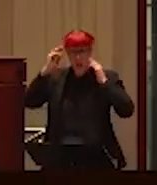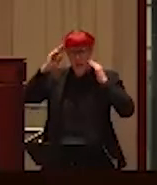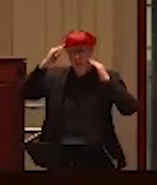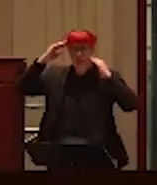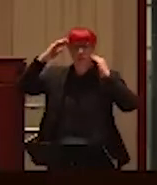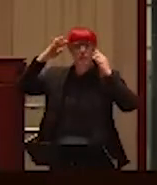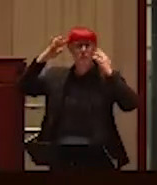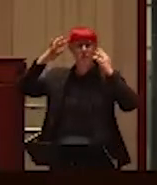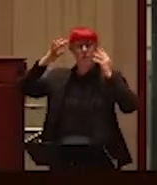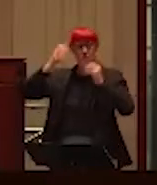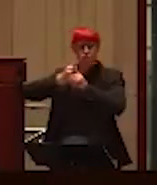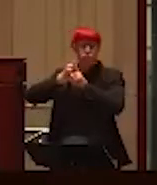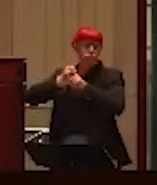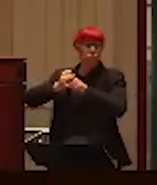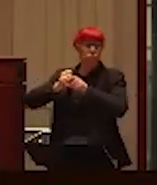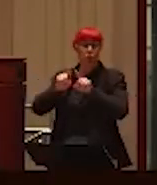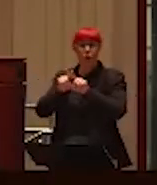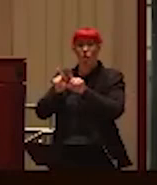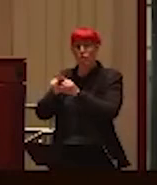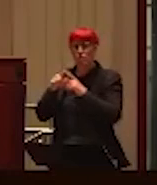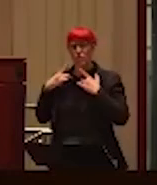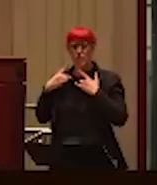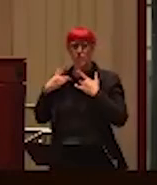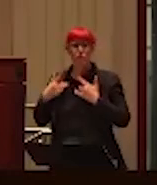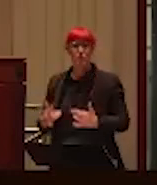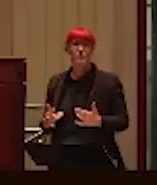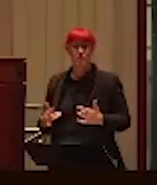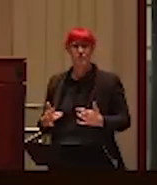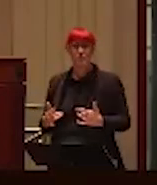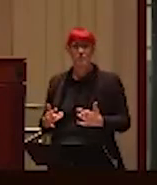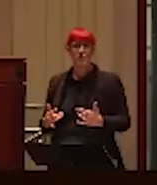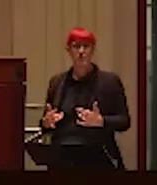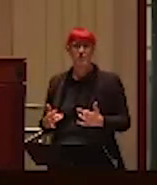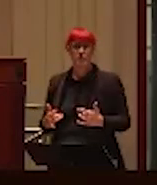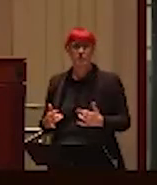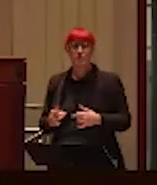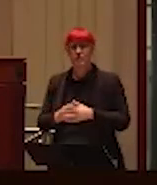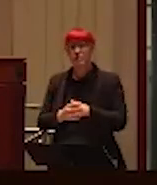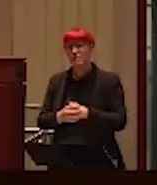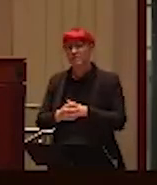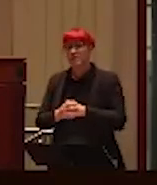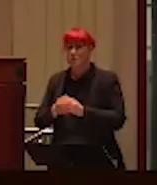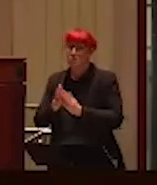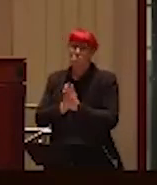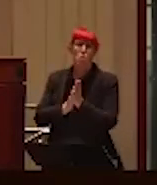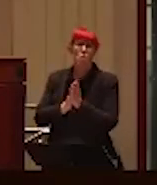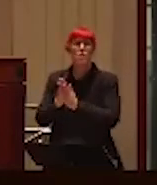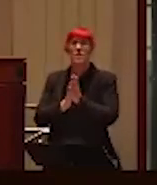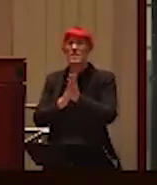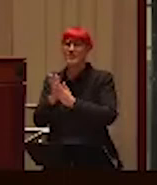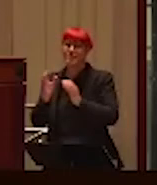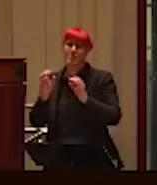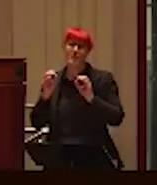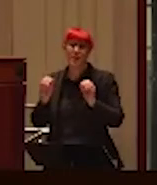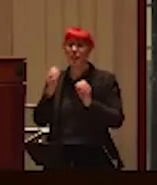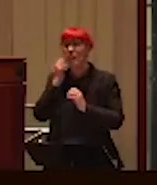I was also very depressed and low-toned and just didn't, couldn't get, you know, no motivation, couldn't get moving in the day. I couldn't